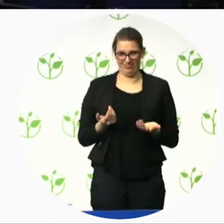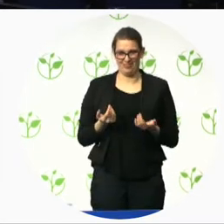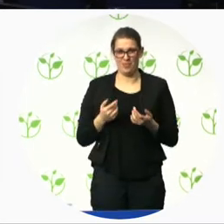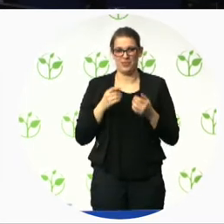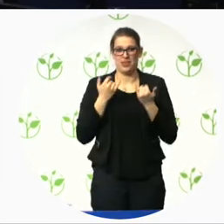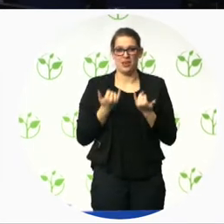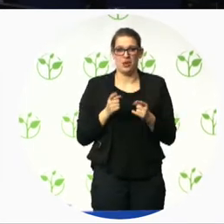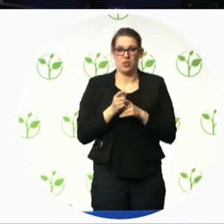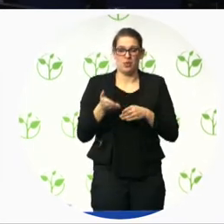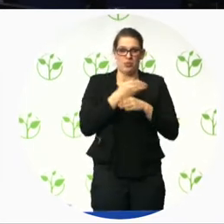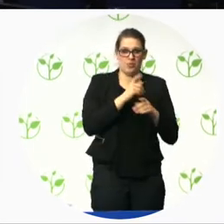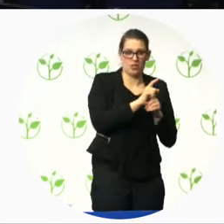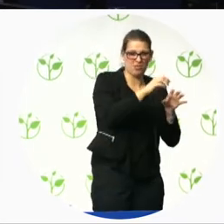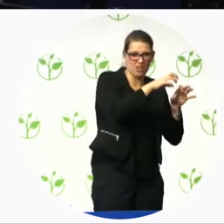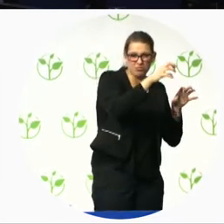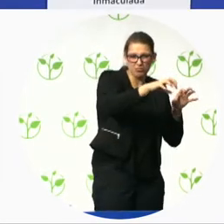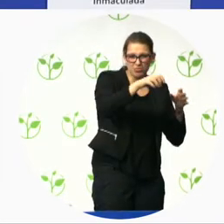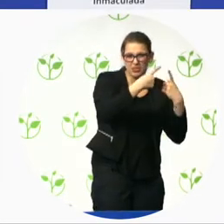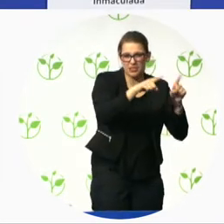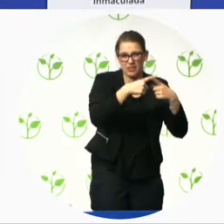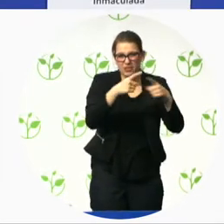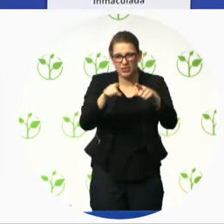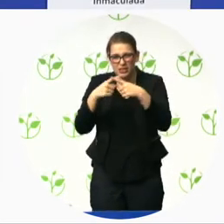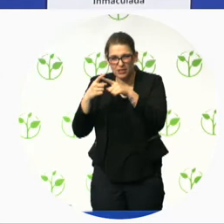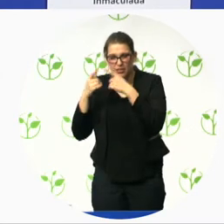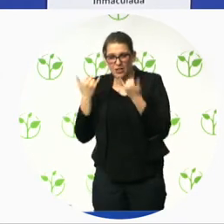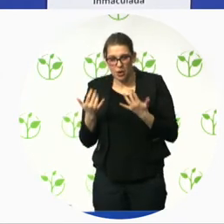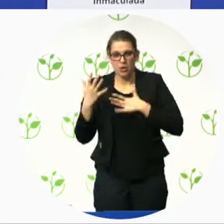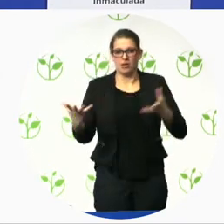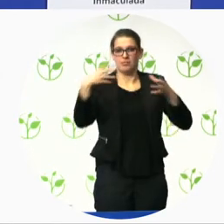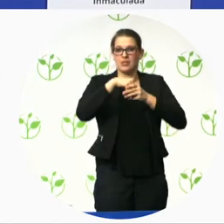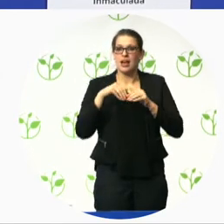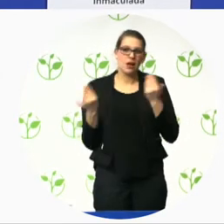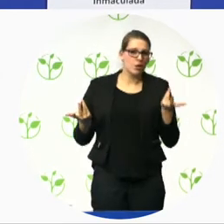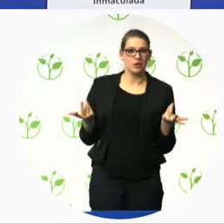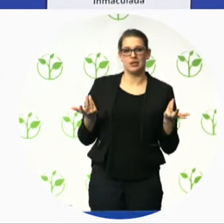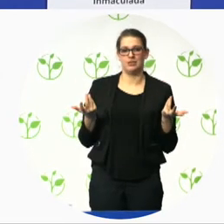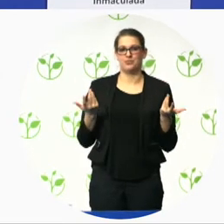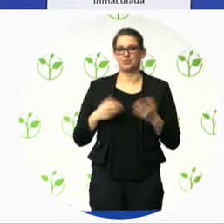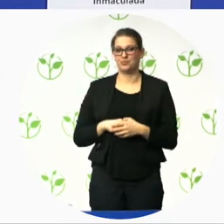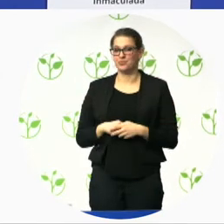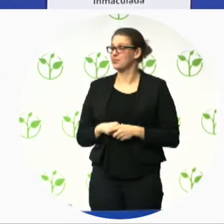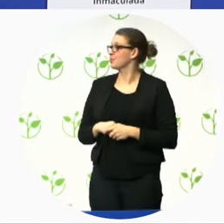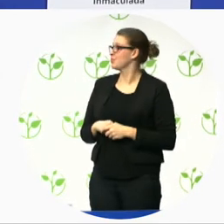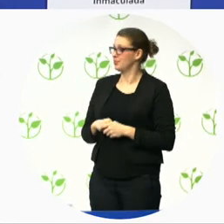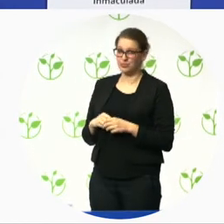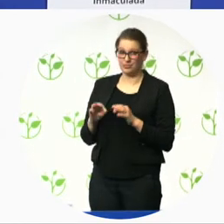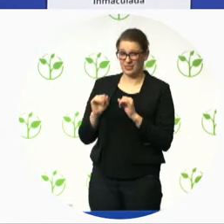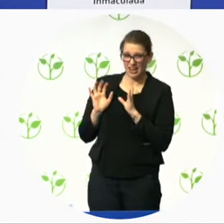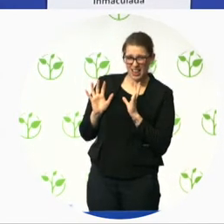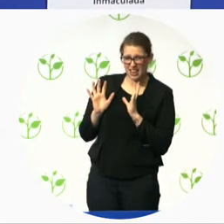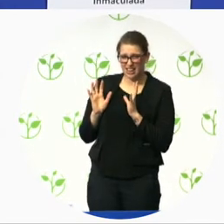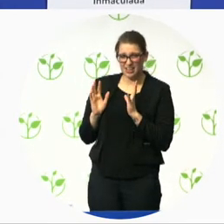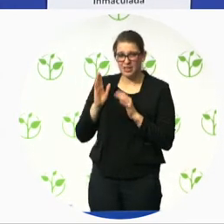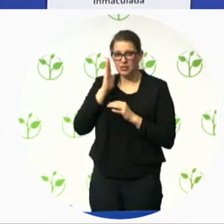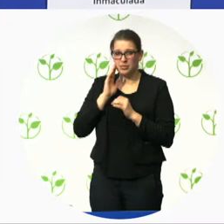legislations thank you so much okay while the panel gets preparing an answer any